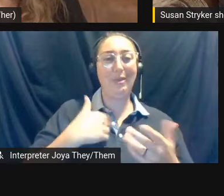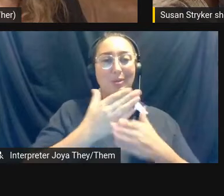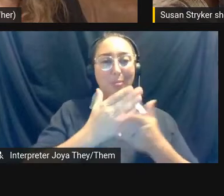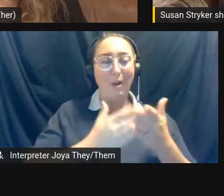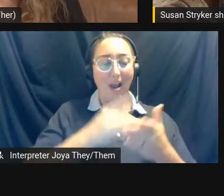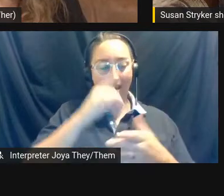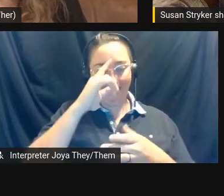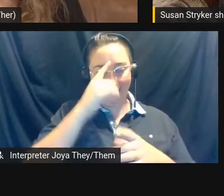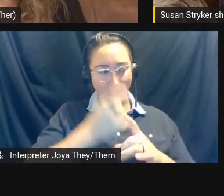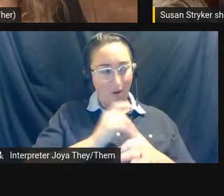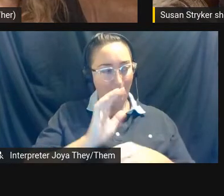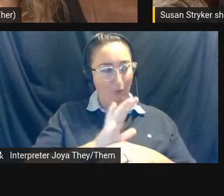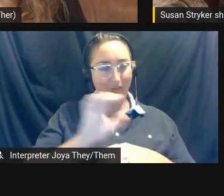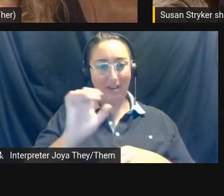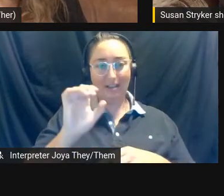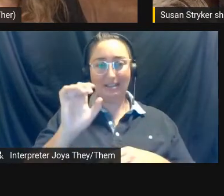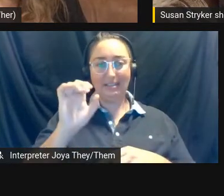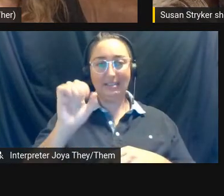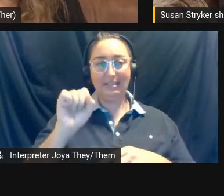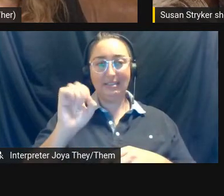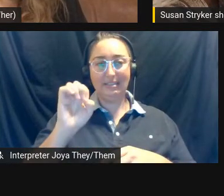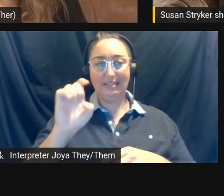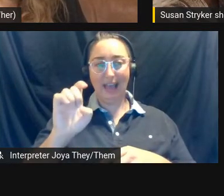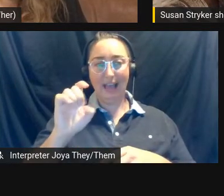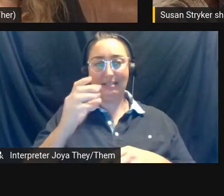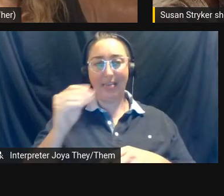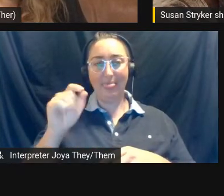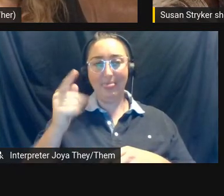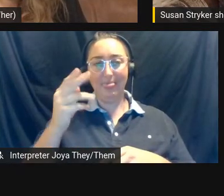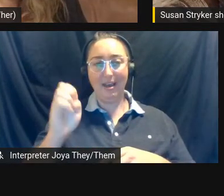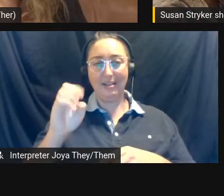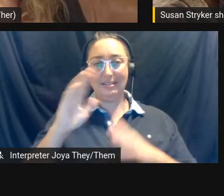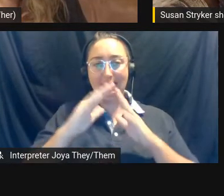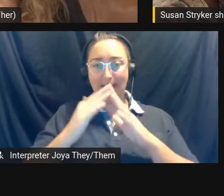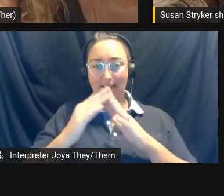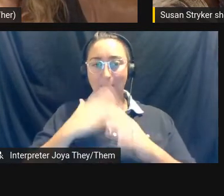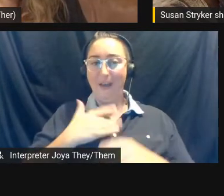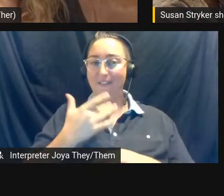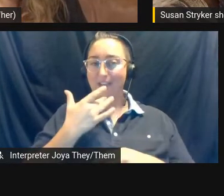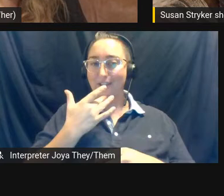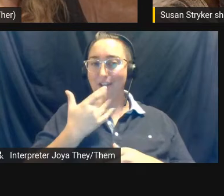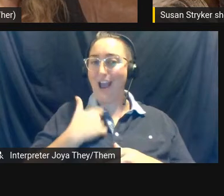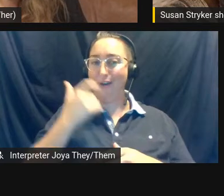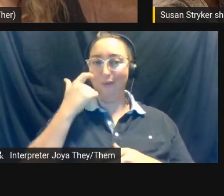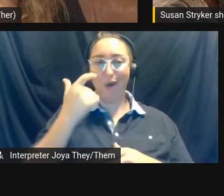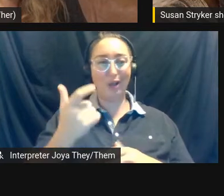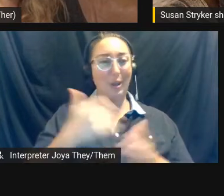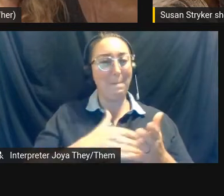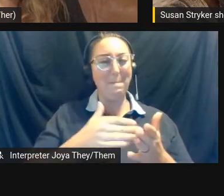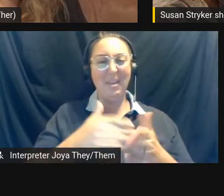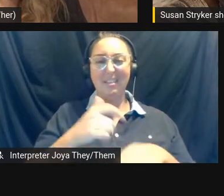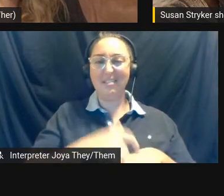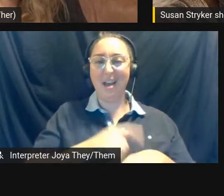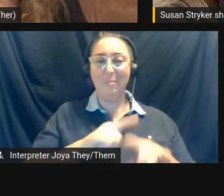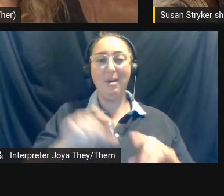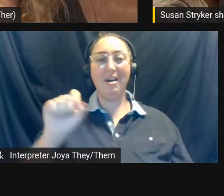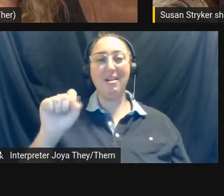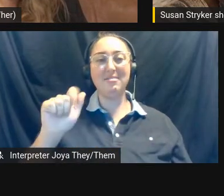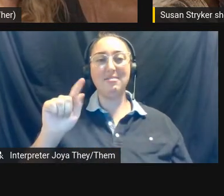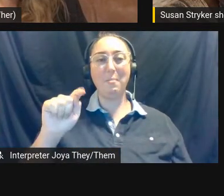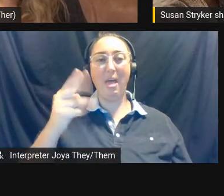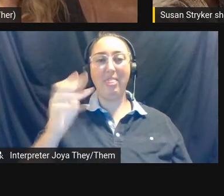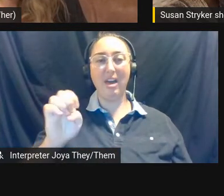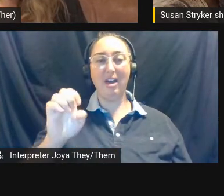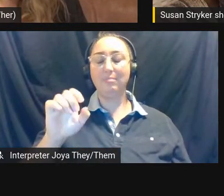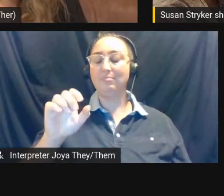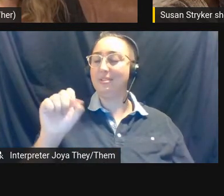think, from Sex and the City, which is one of my favorite shows. I've watched this episode of probably a million times. But Samantha was like, I'm living in